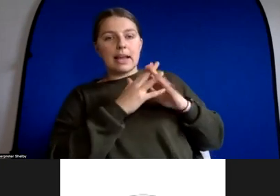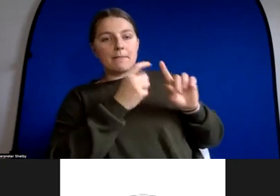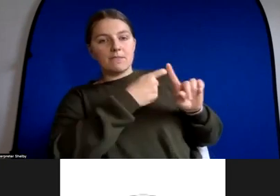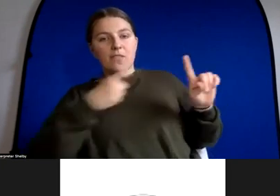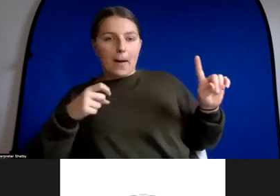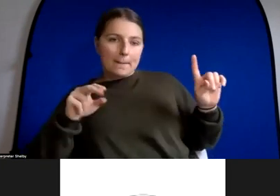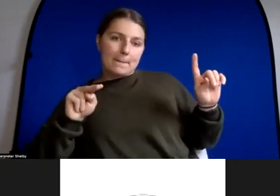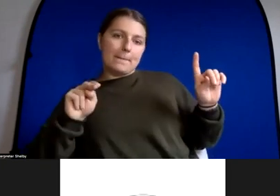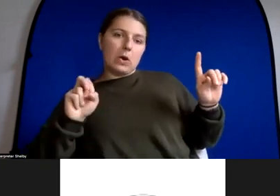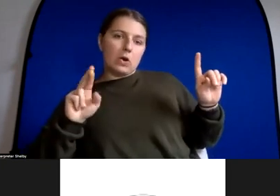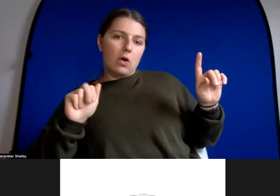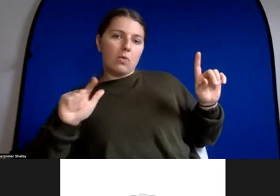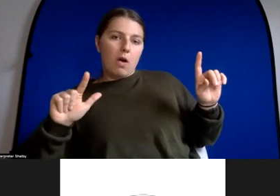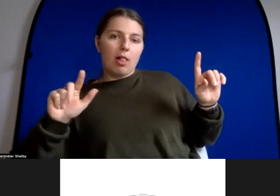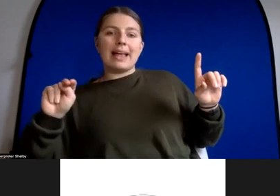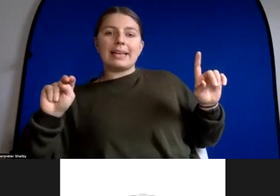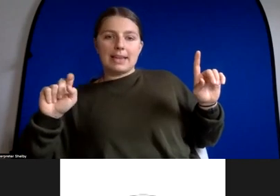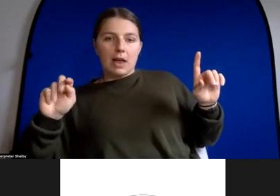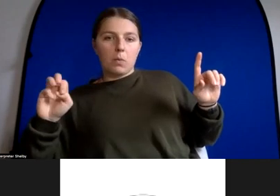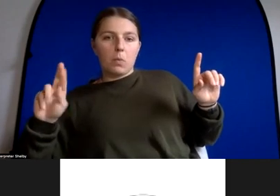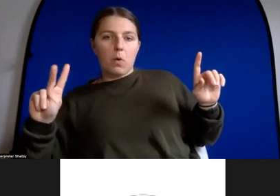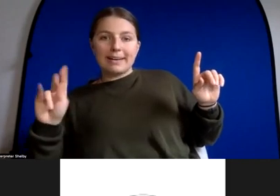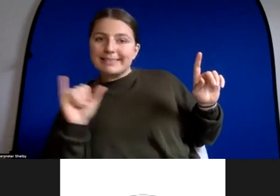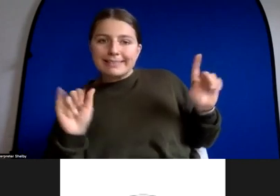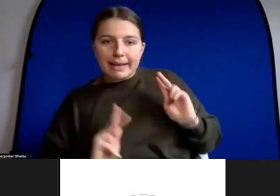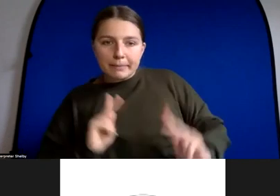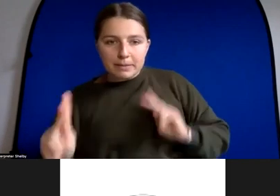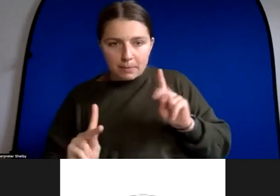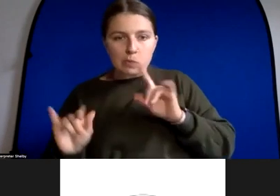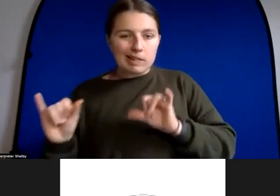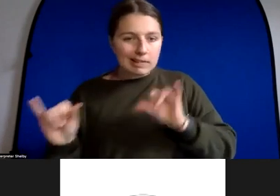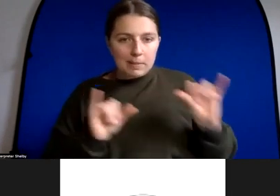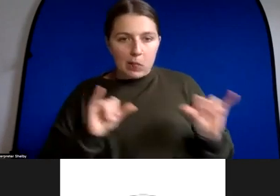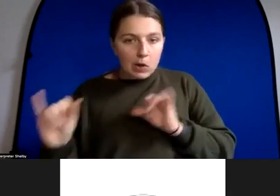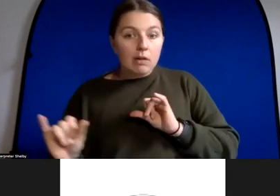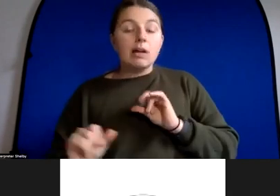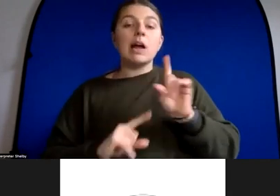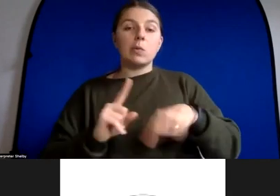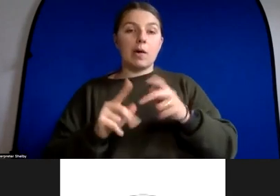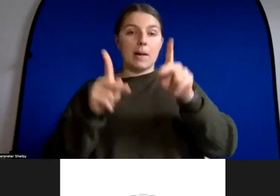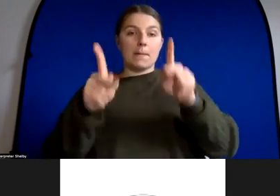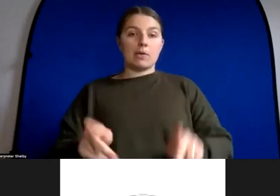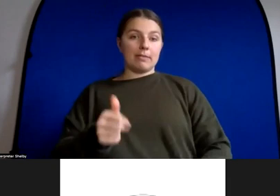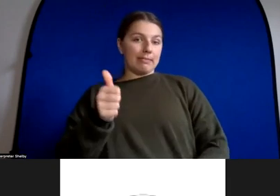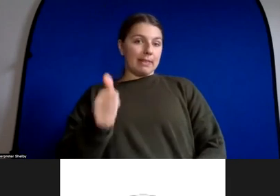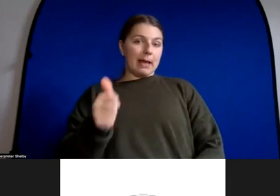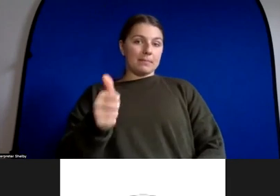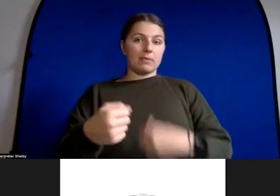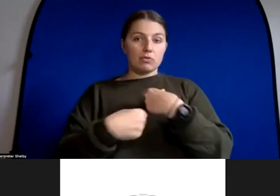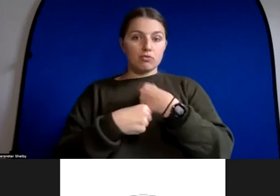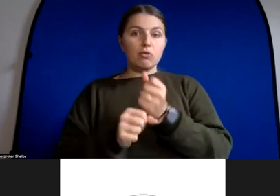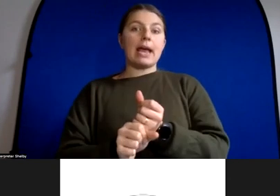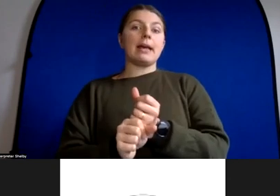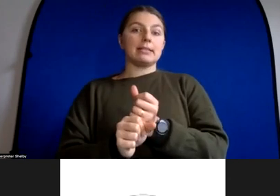there's an awful lot of similarity and when a person creates content